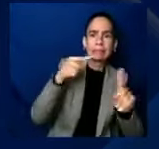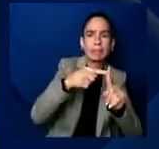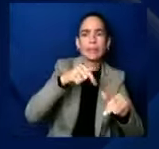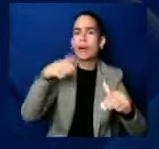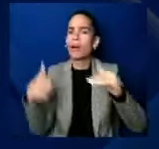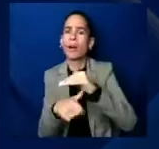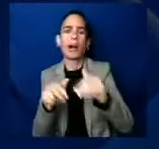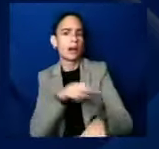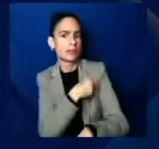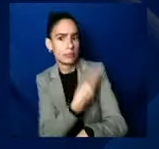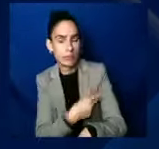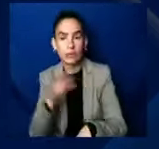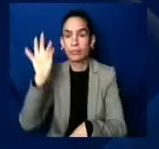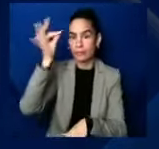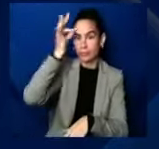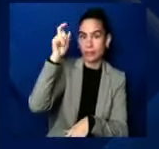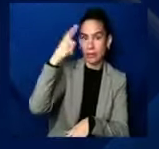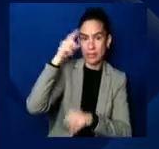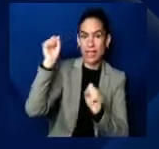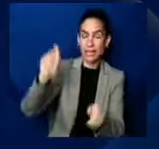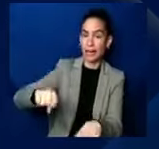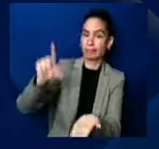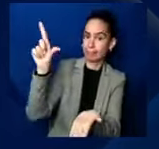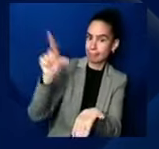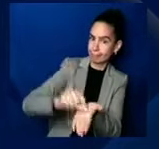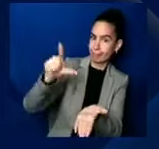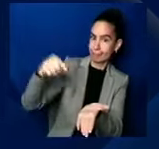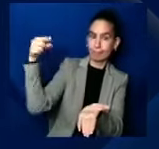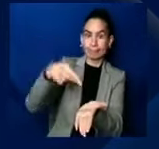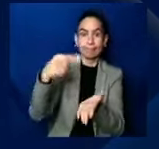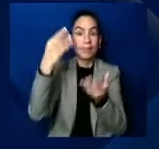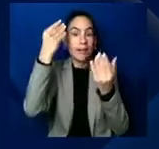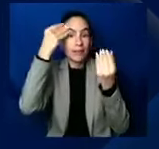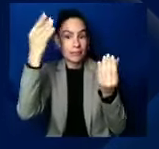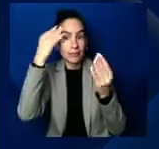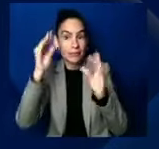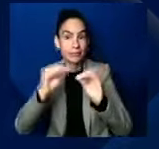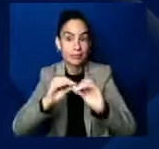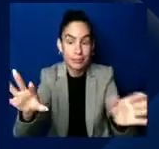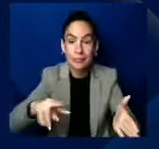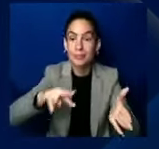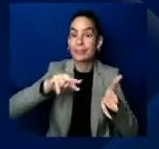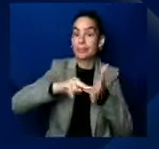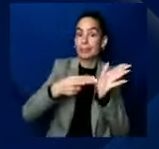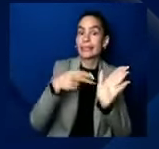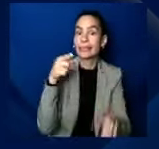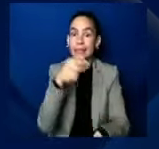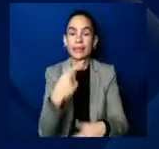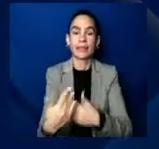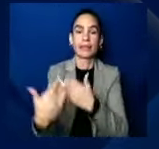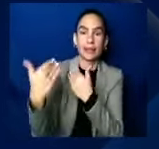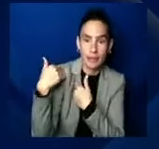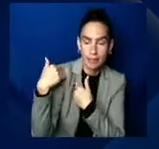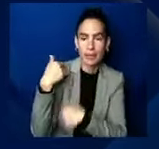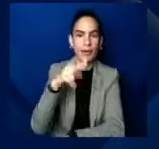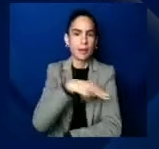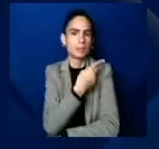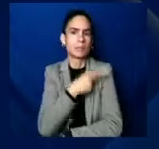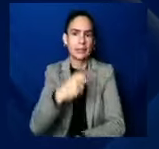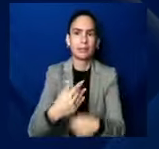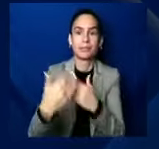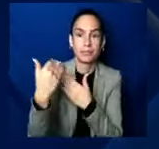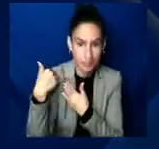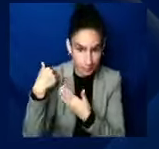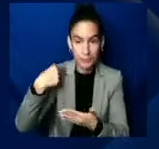So it's going to take important steps towards accountability and transparency. And we're really proud of that. Yeah. I'm proud of it too, man,